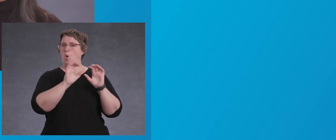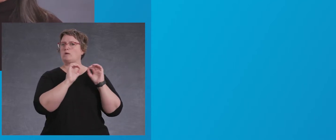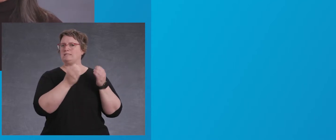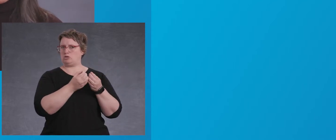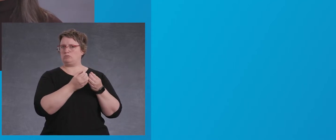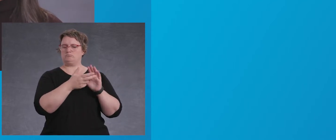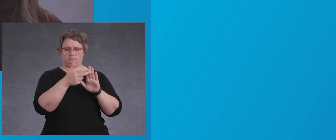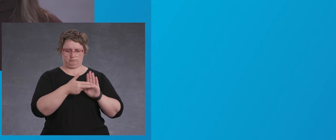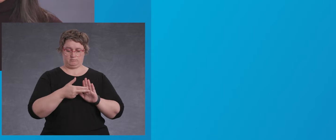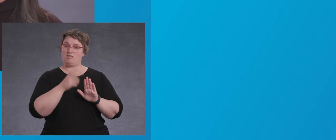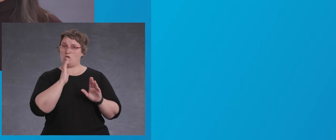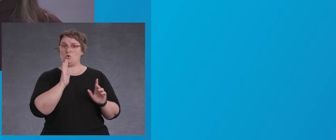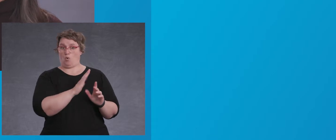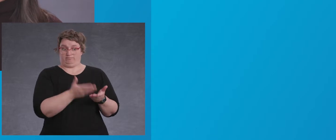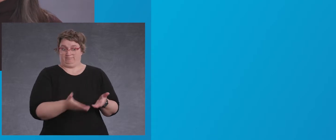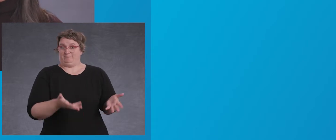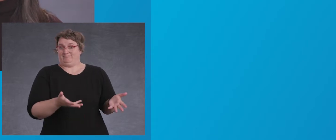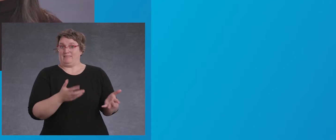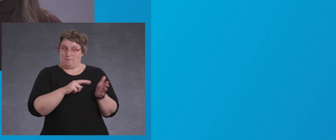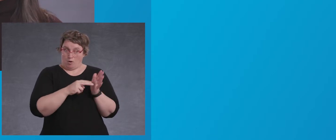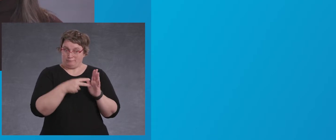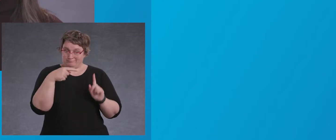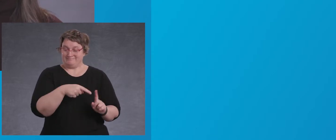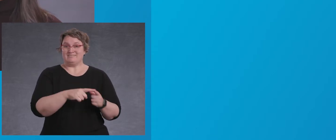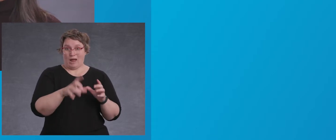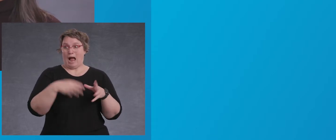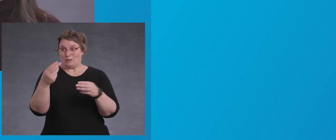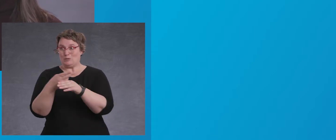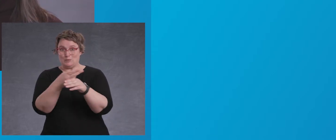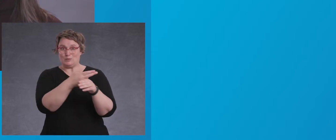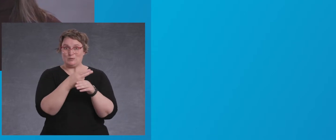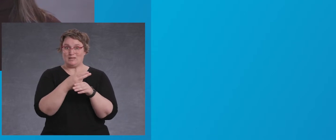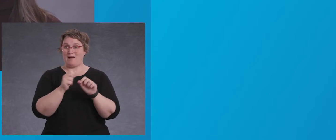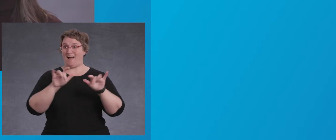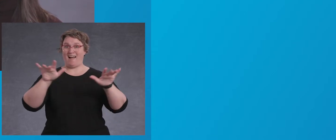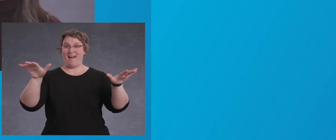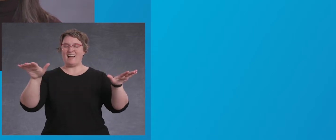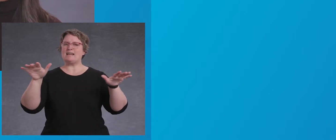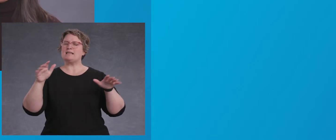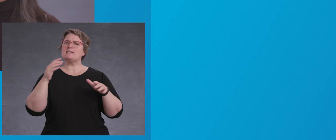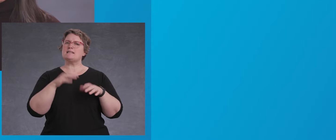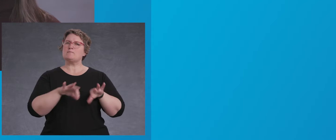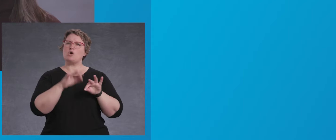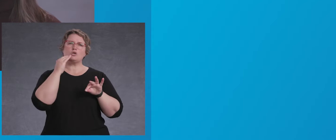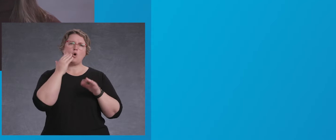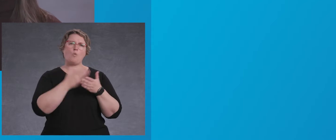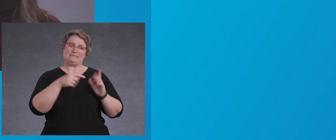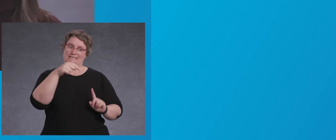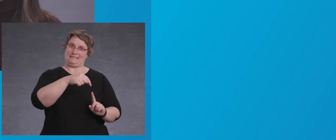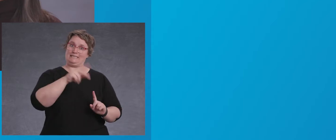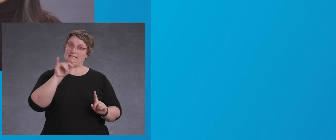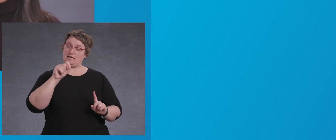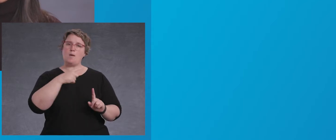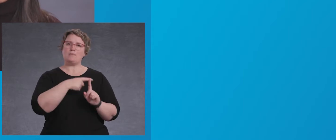now and they are meant to be taken out and used. Labeling them will help you get familiar with what's in your kit and will ensure